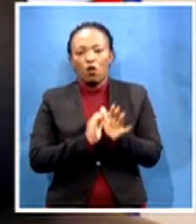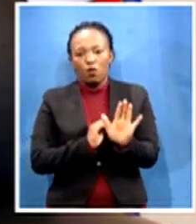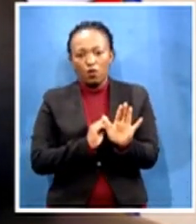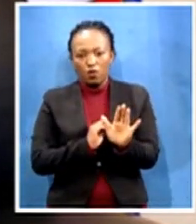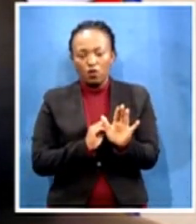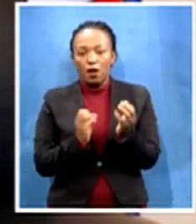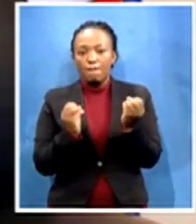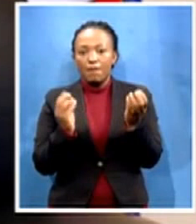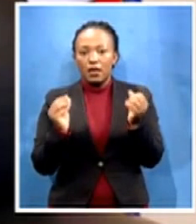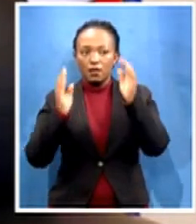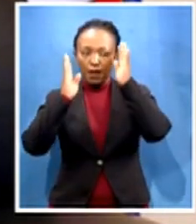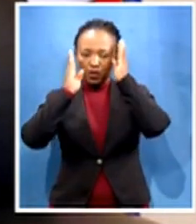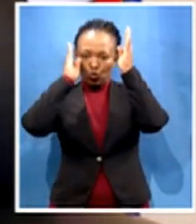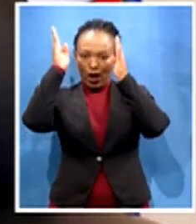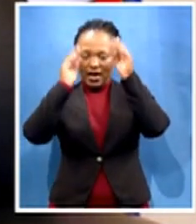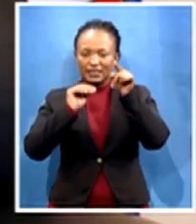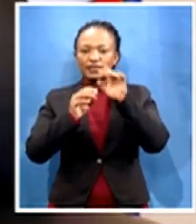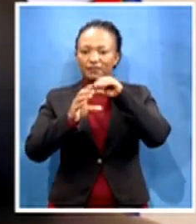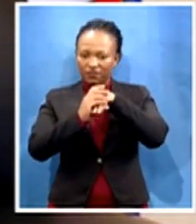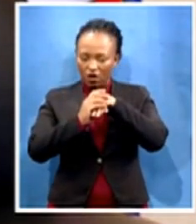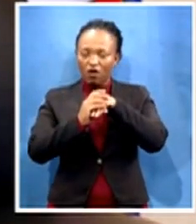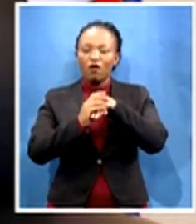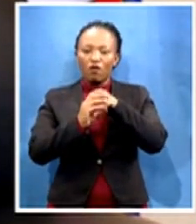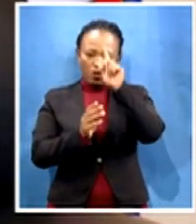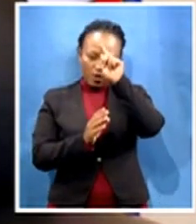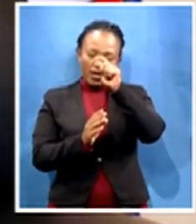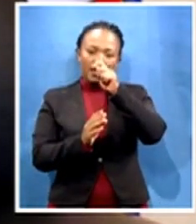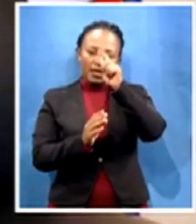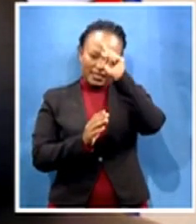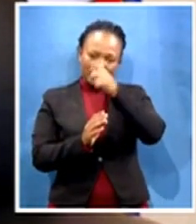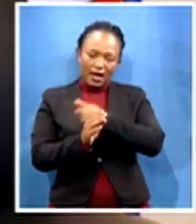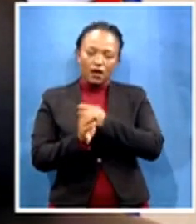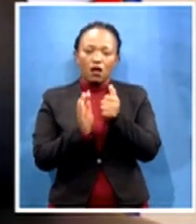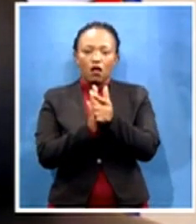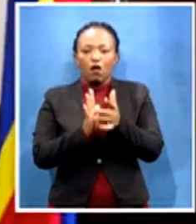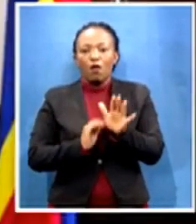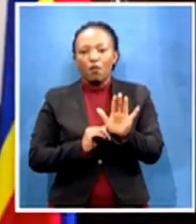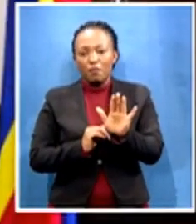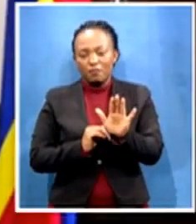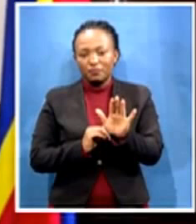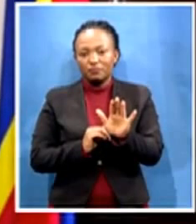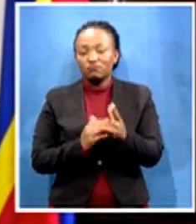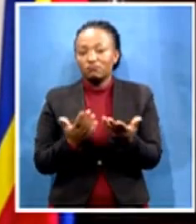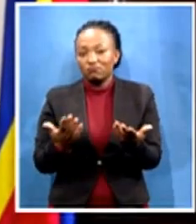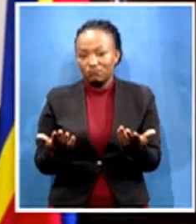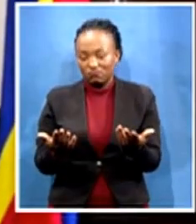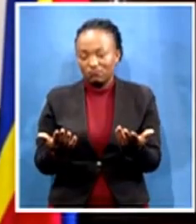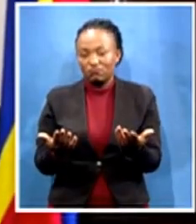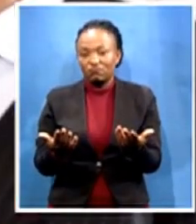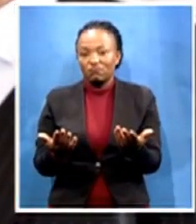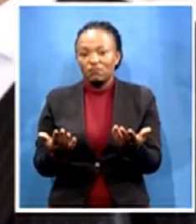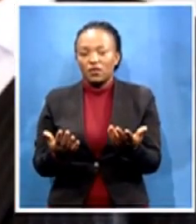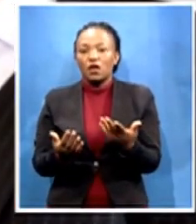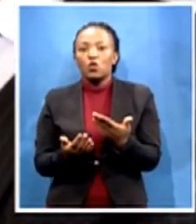-law, and vice versa. So that works for us because we can operate informally. We must appreciate